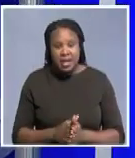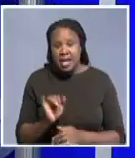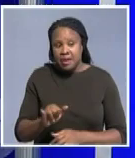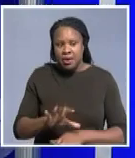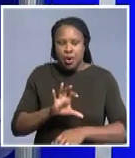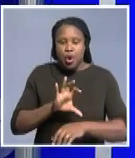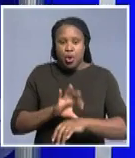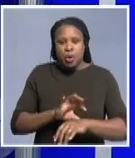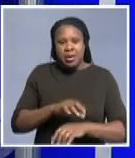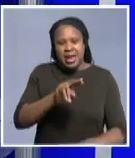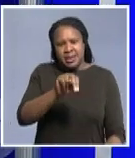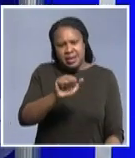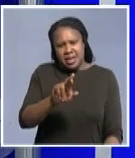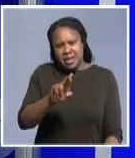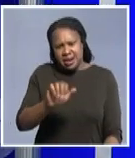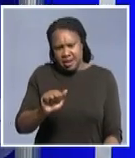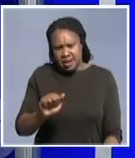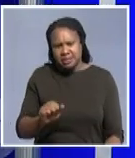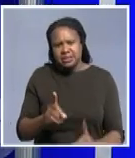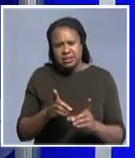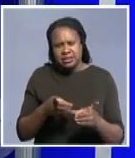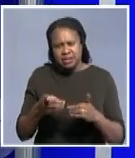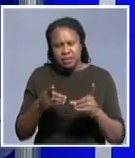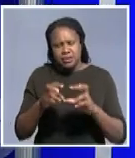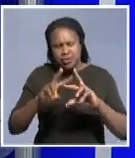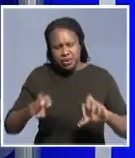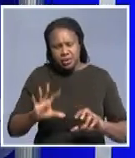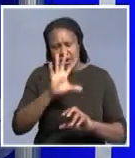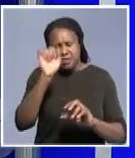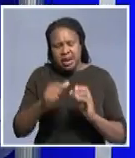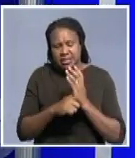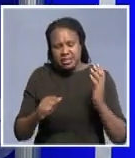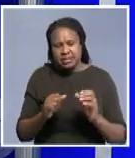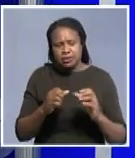Dr. Naira Monkham, Director of Research at the African Tax Administration Forum a question, for the This who